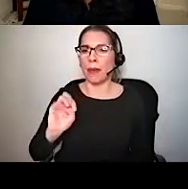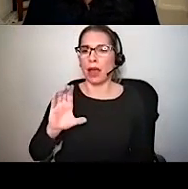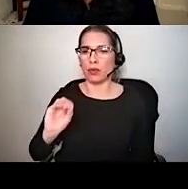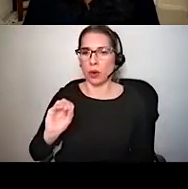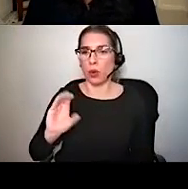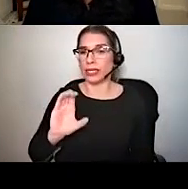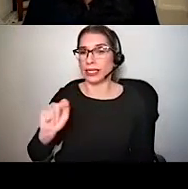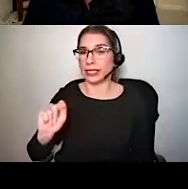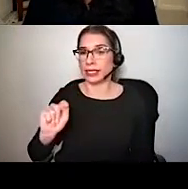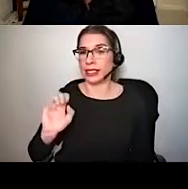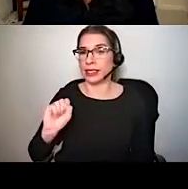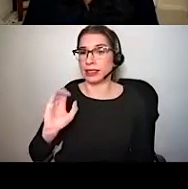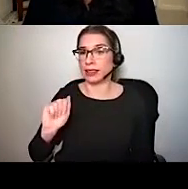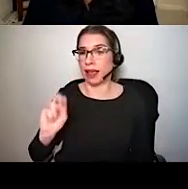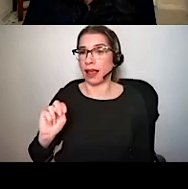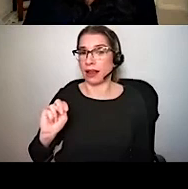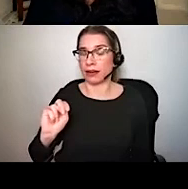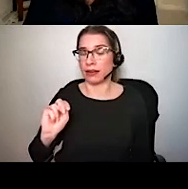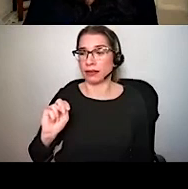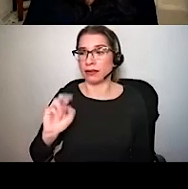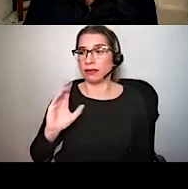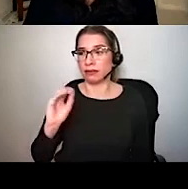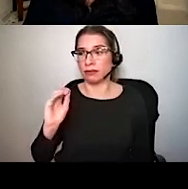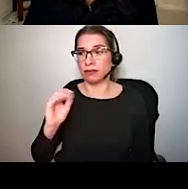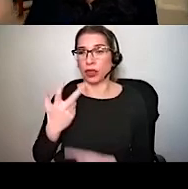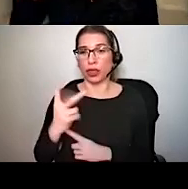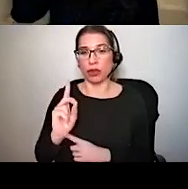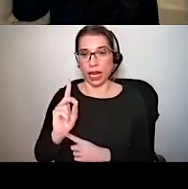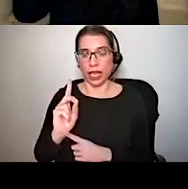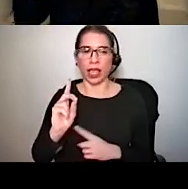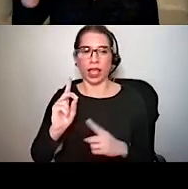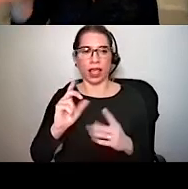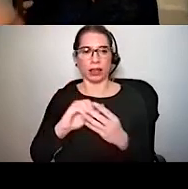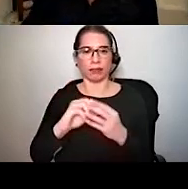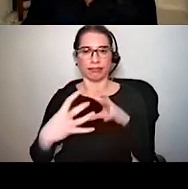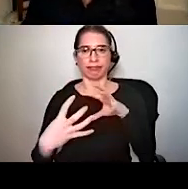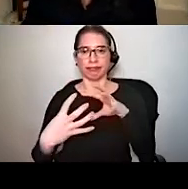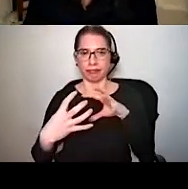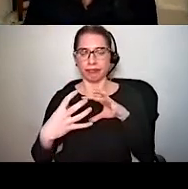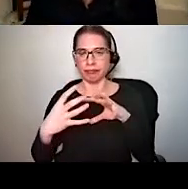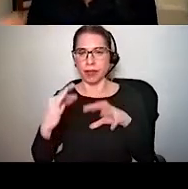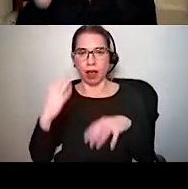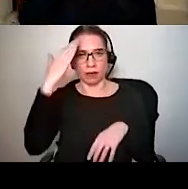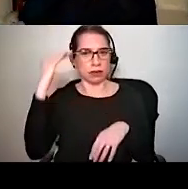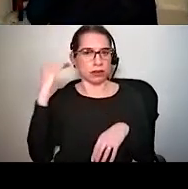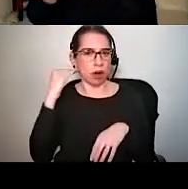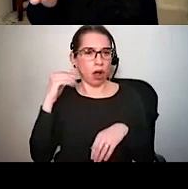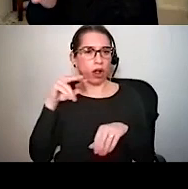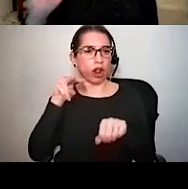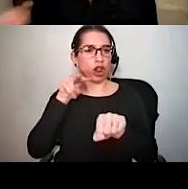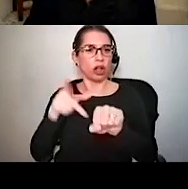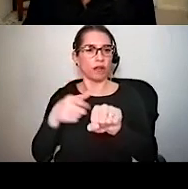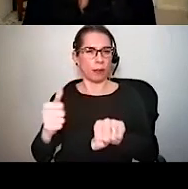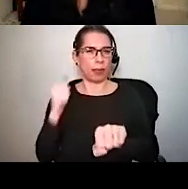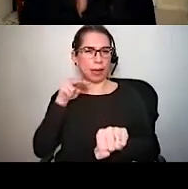a 3D reconstruction of a mouse skull viewed from the back. So basically the same